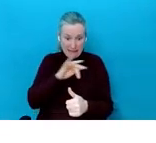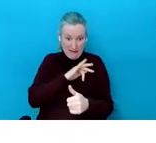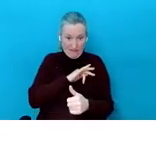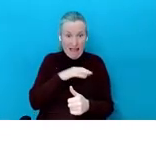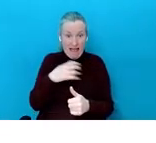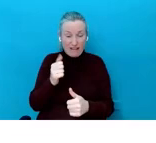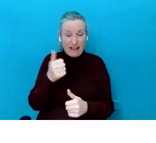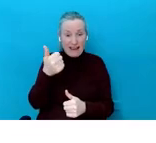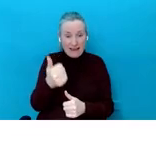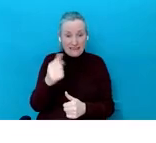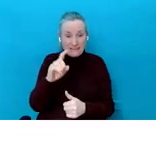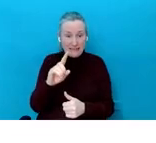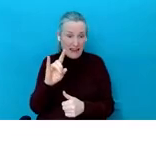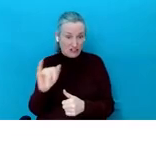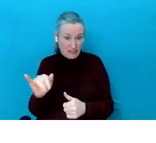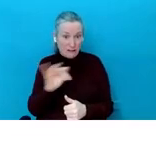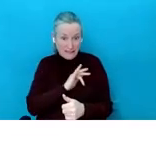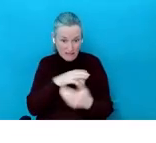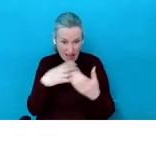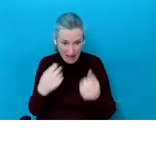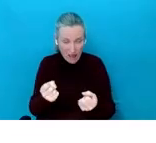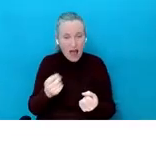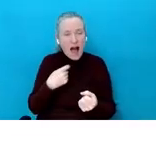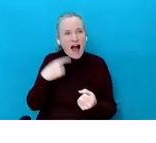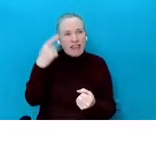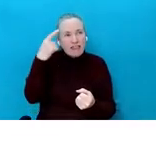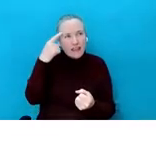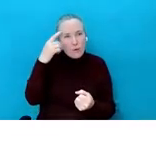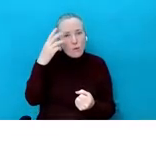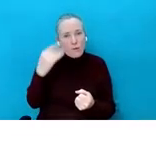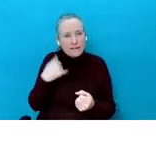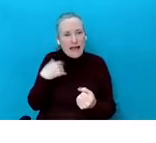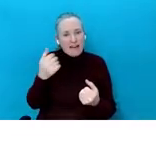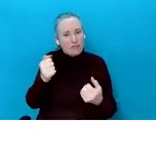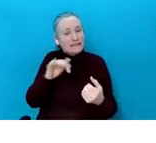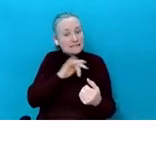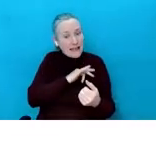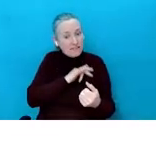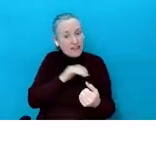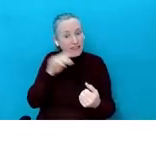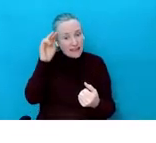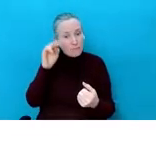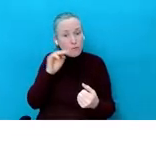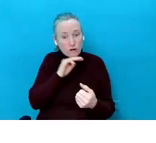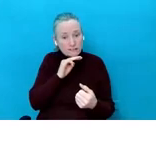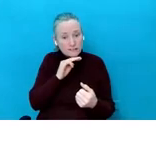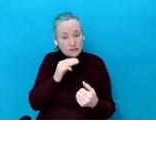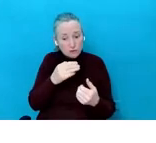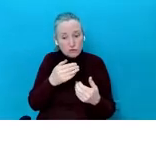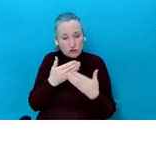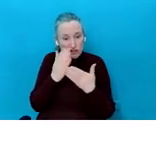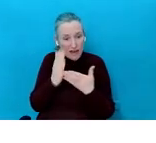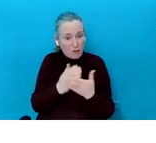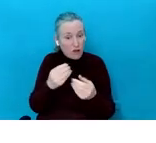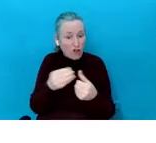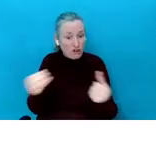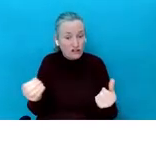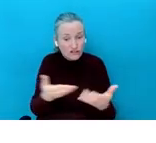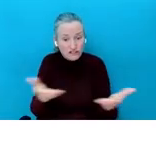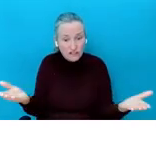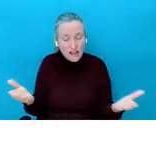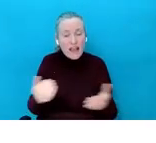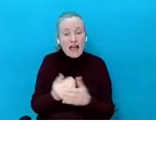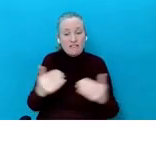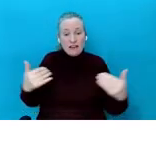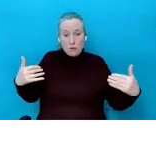this is why, I guess, because I have it myself, I feel it's important to share with others. And if you have any concerns about that, just